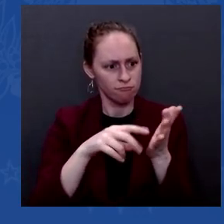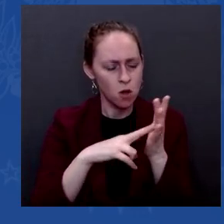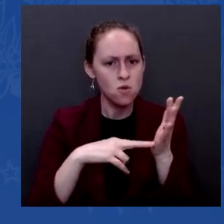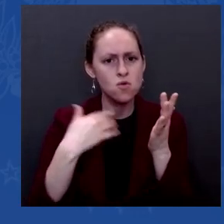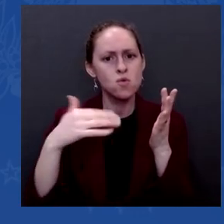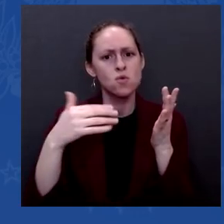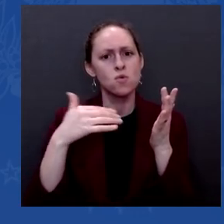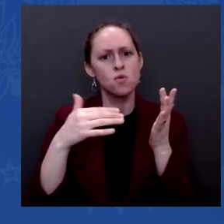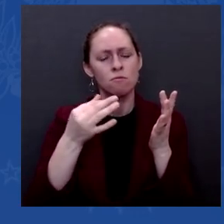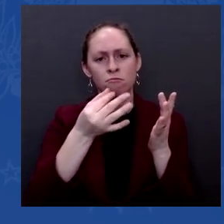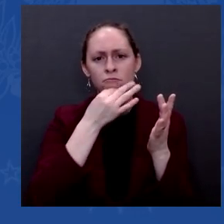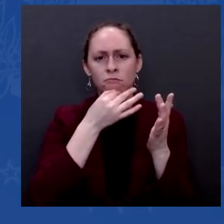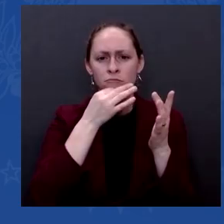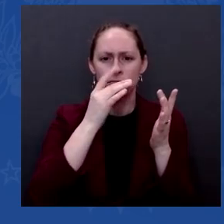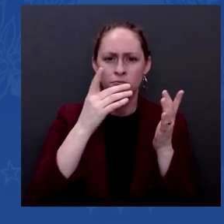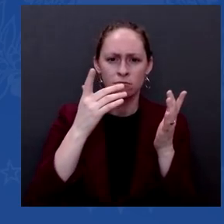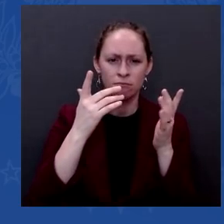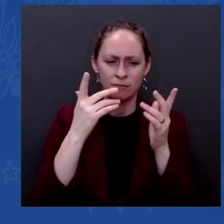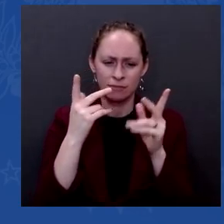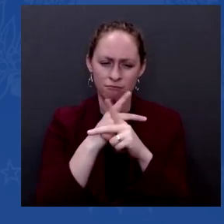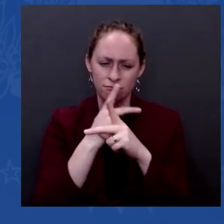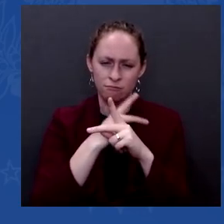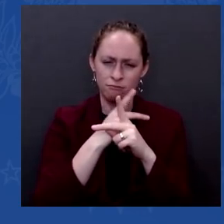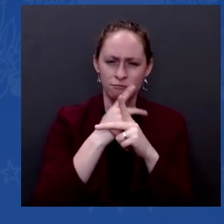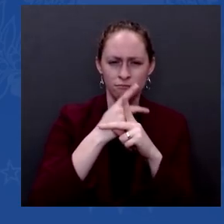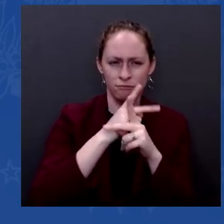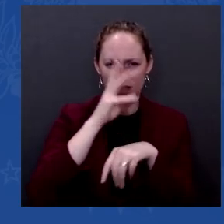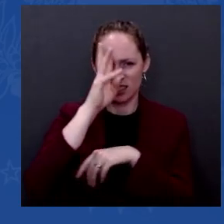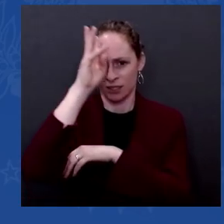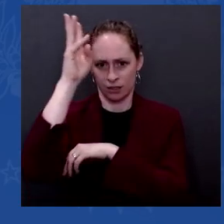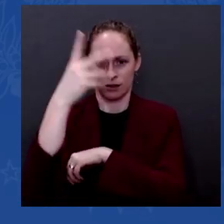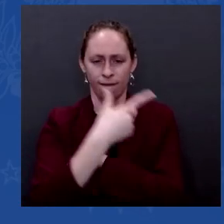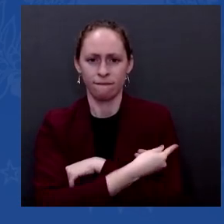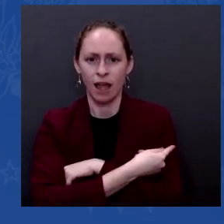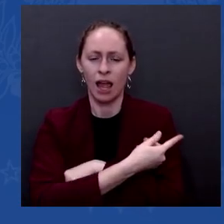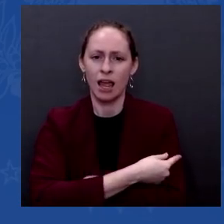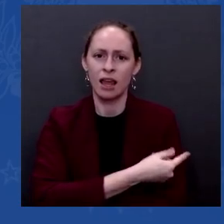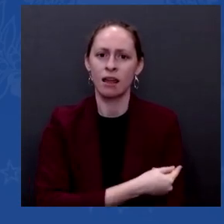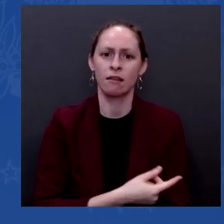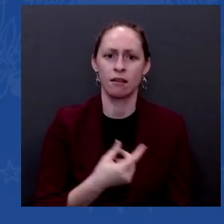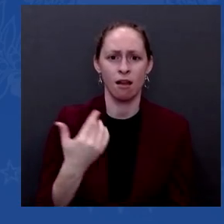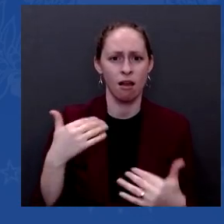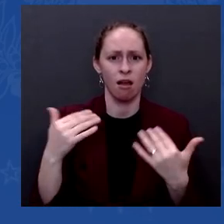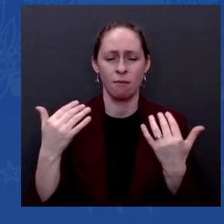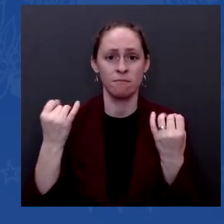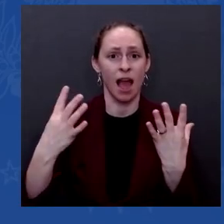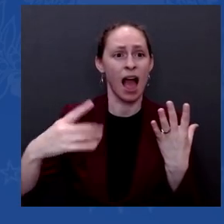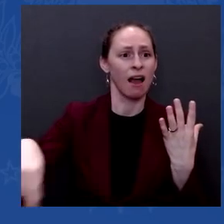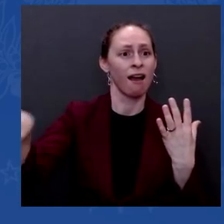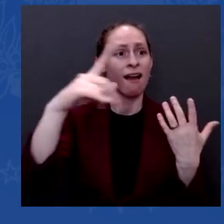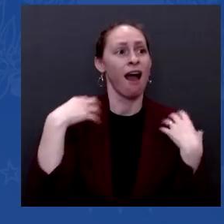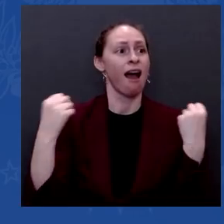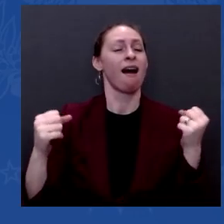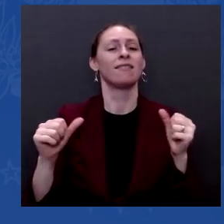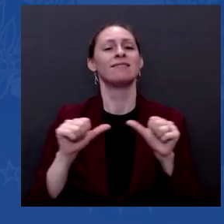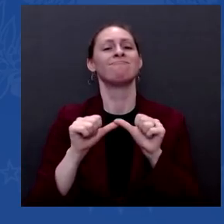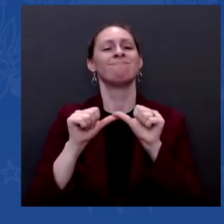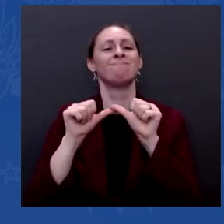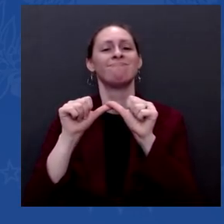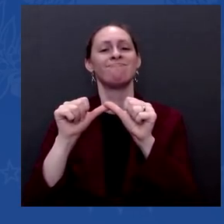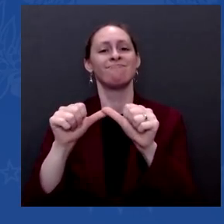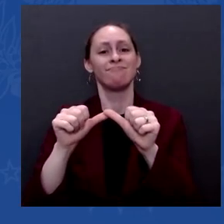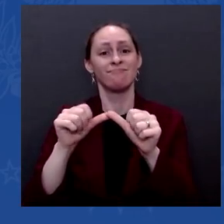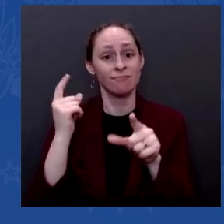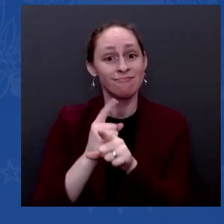saved hundreds of thousands of lives. Did everything get right? No. And by the way,